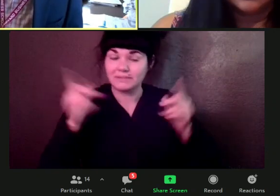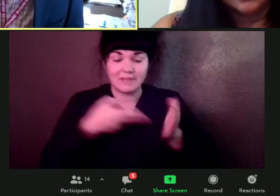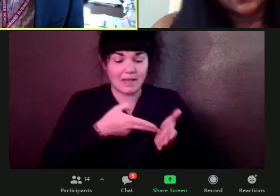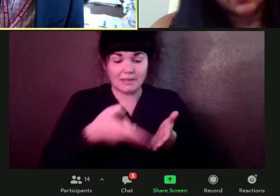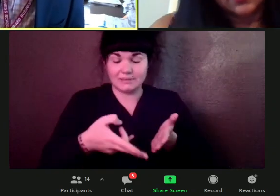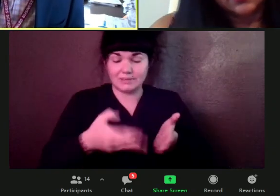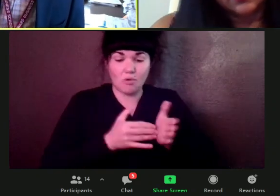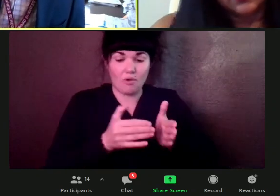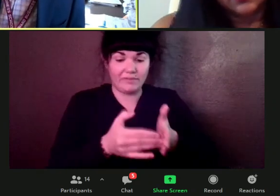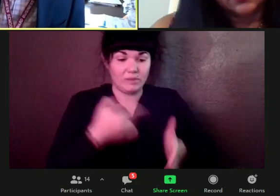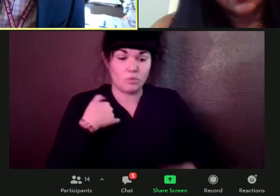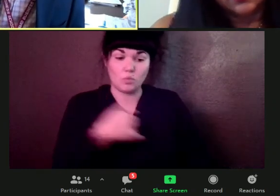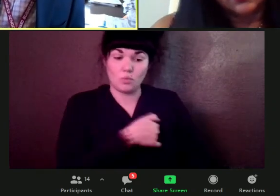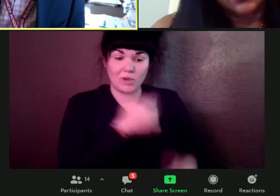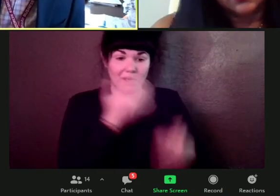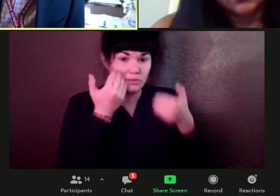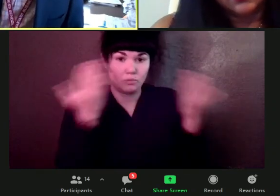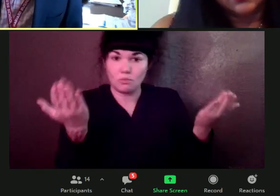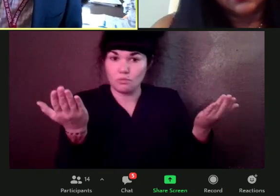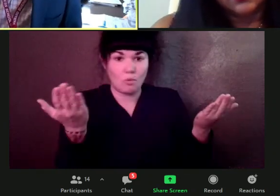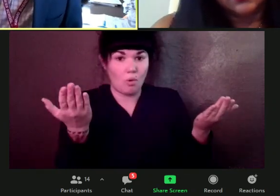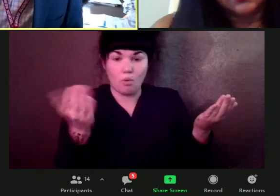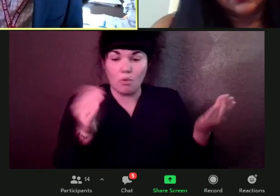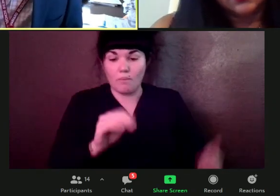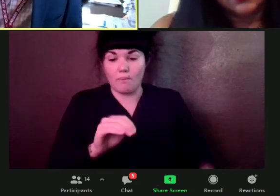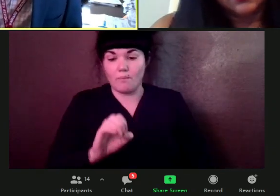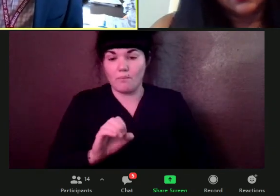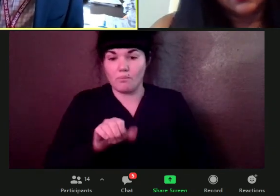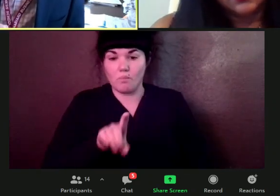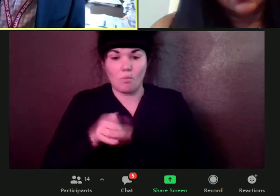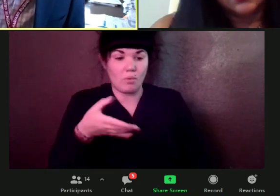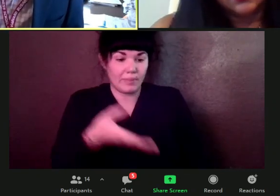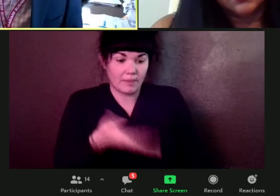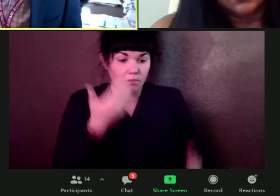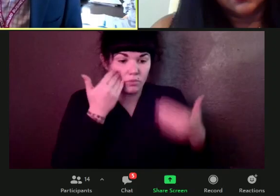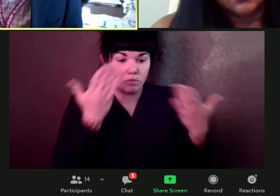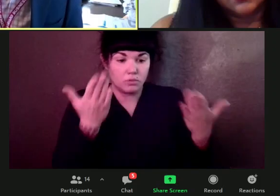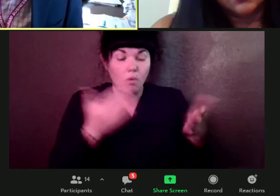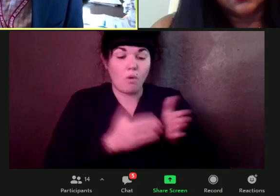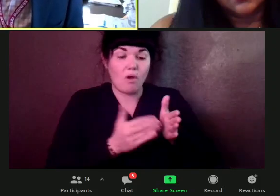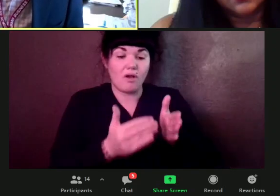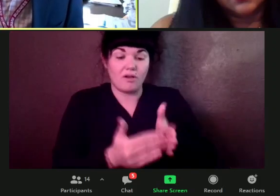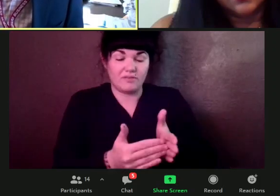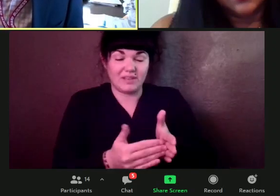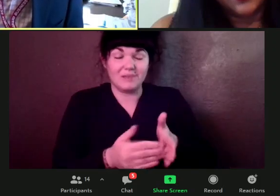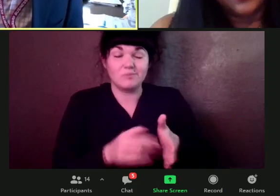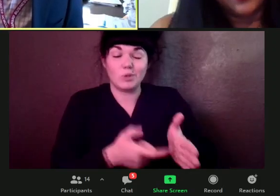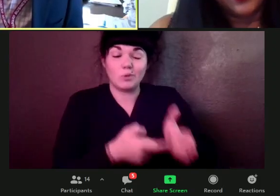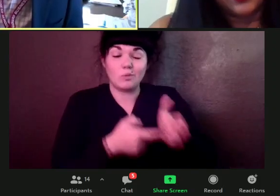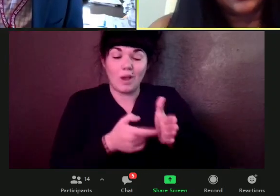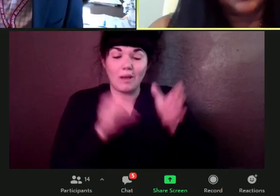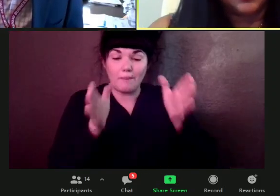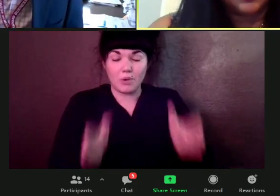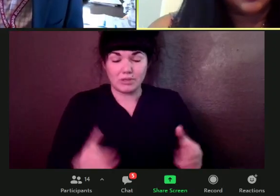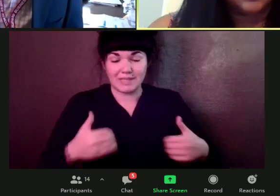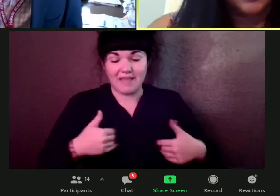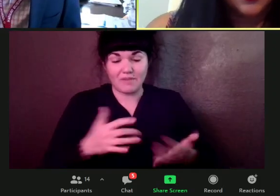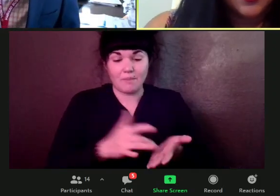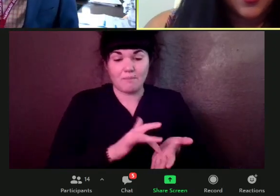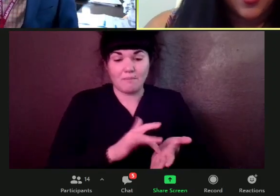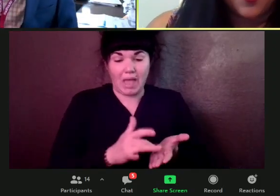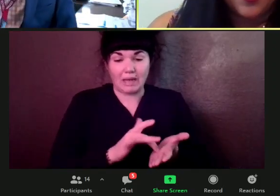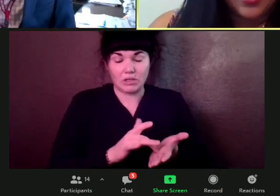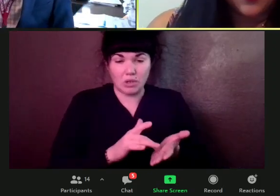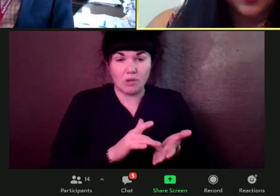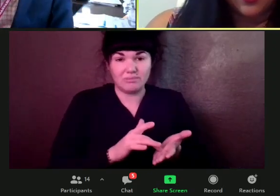takes somebody that has a medical condition that's going to react to that for it to, for it to trigger. Thanks so much, doctor.